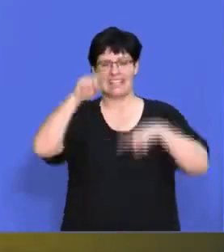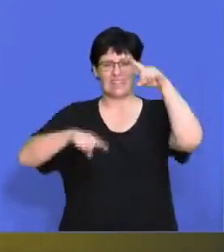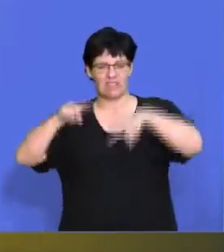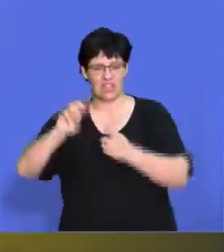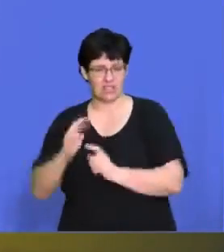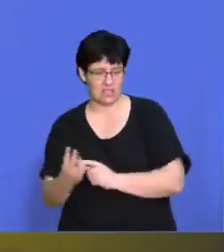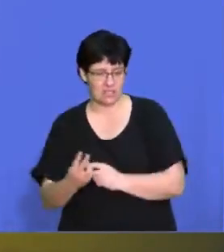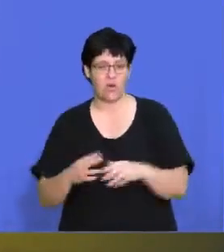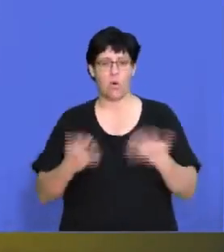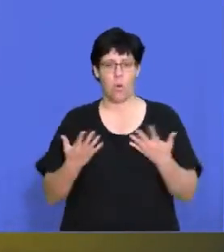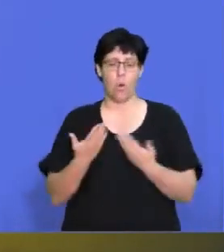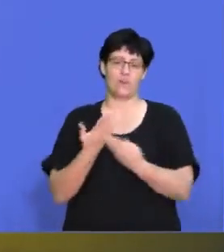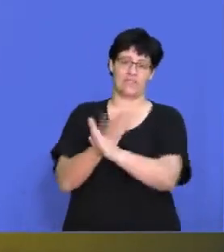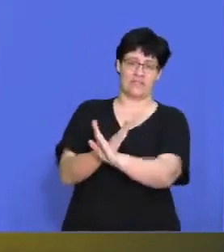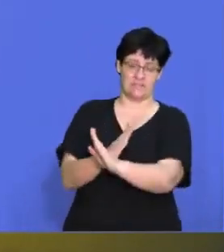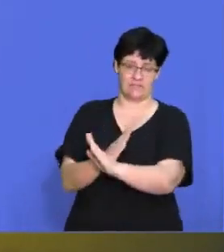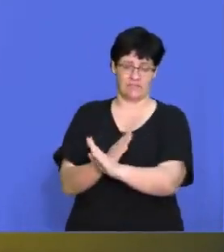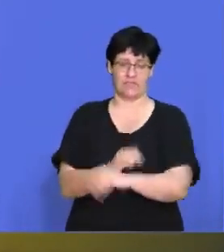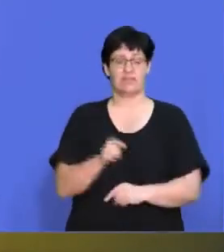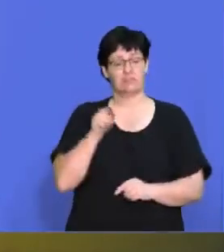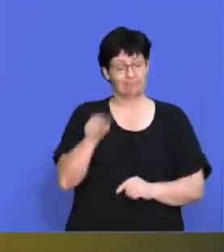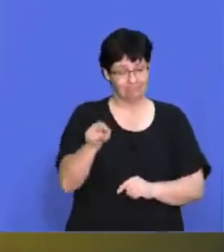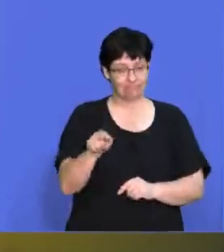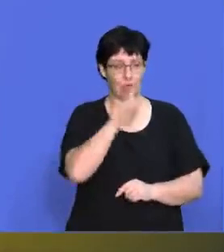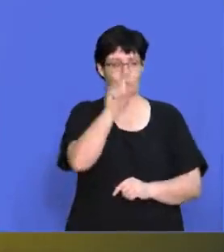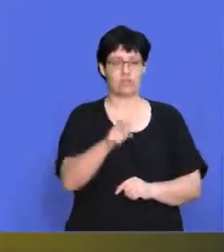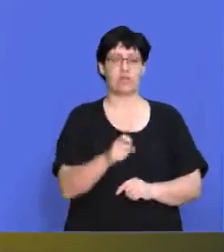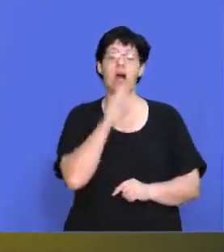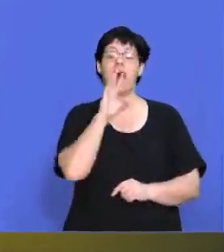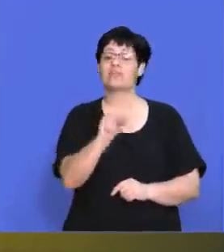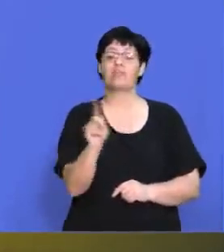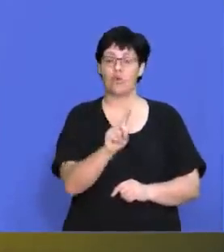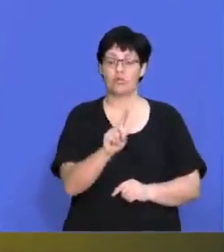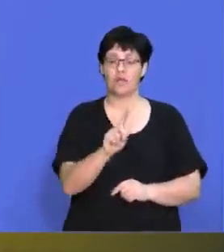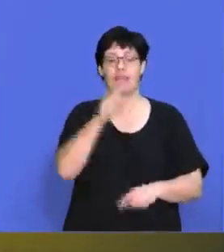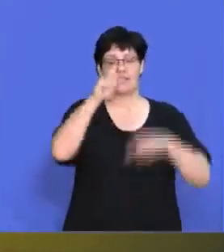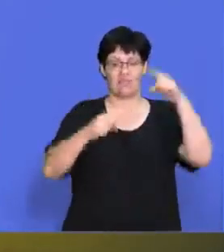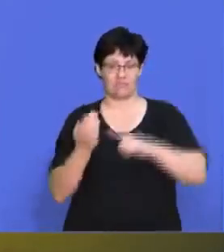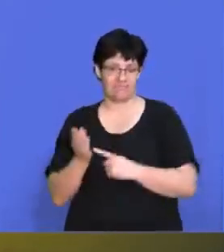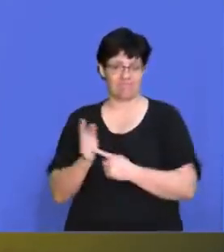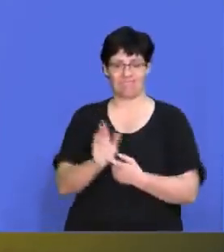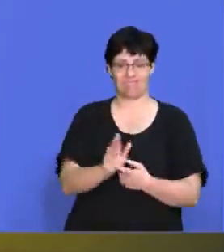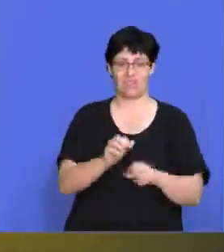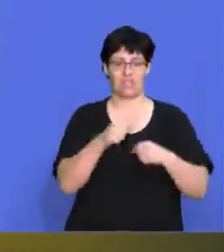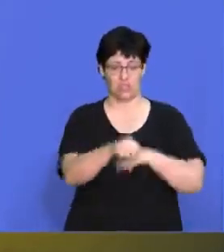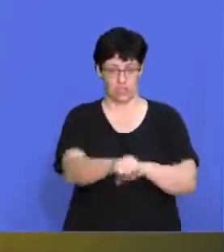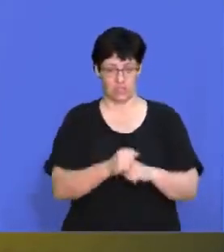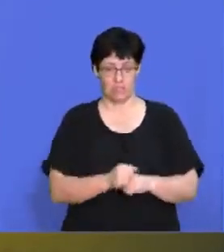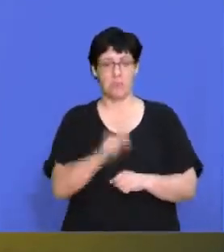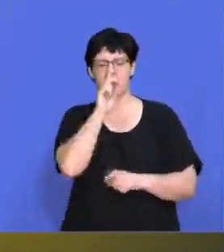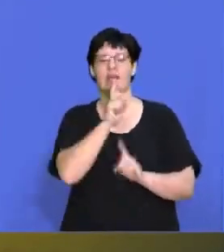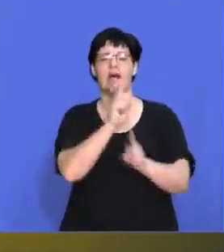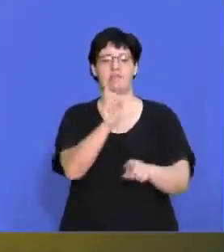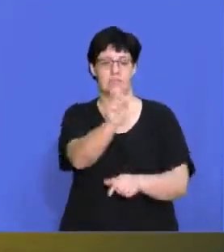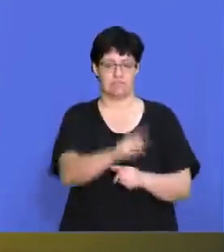integration, diversification, or defensive. So in this question, they're asking us for our diversification strategies. So